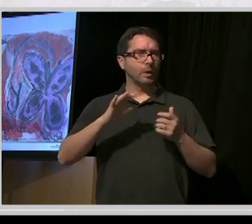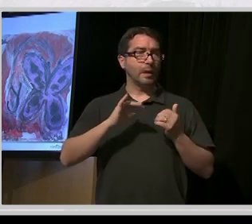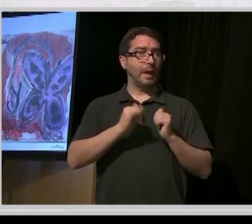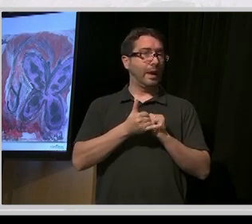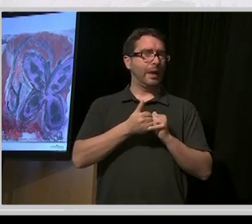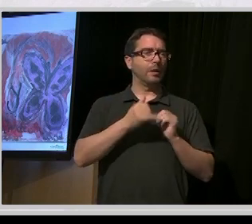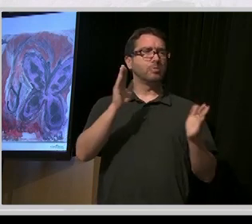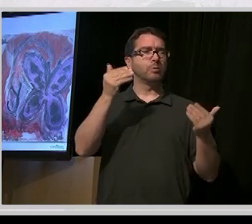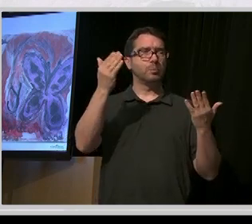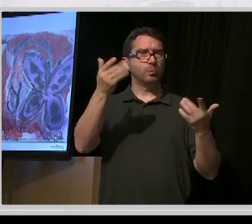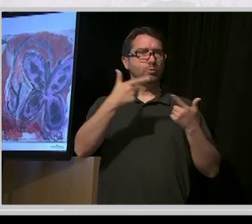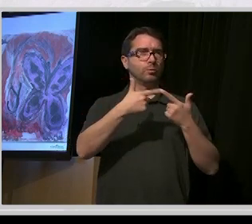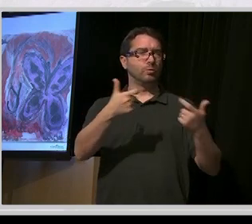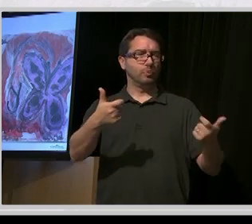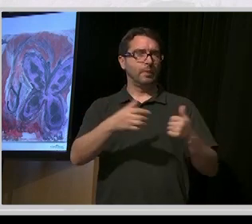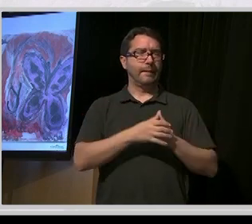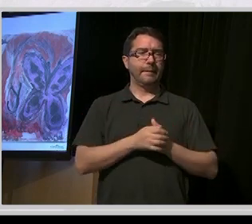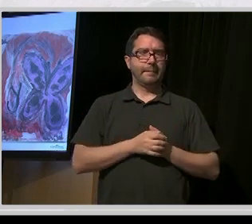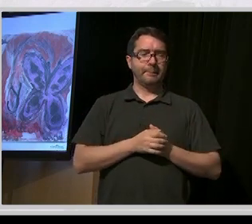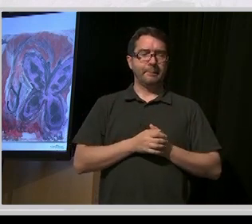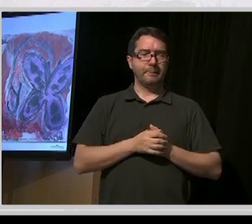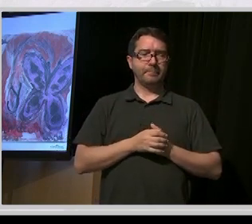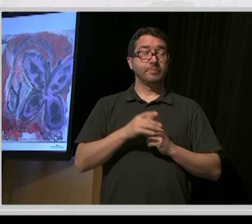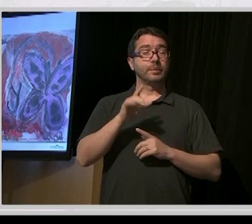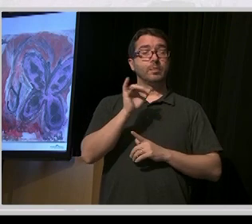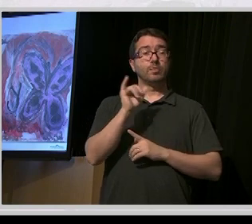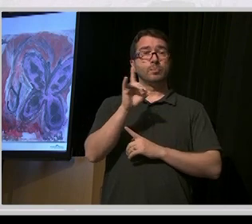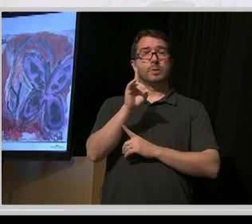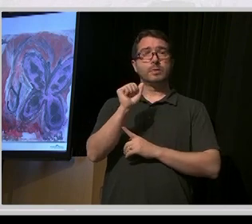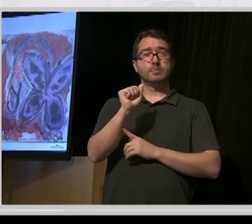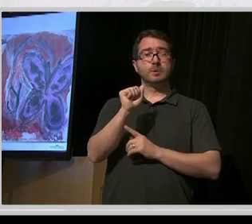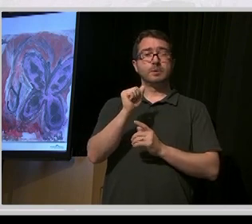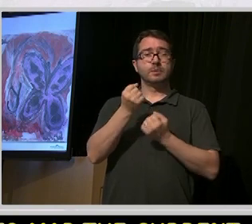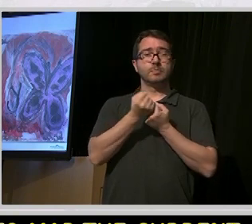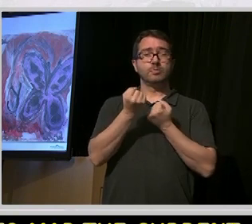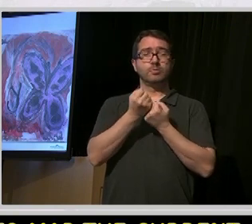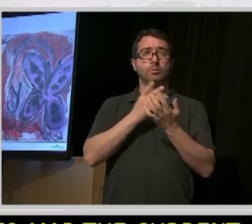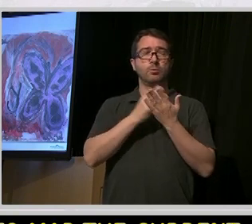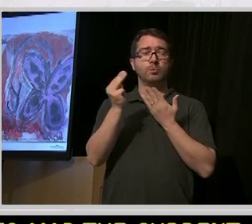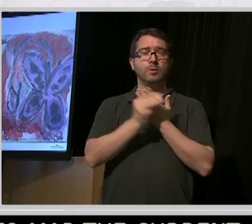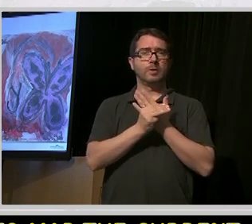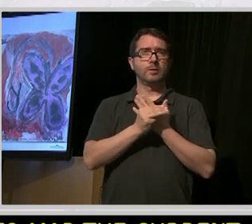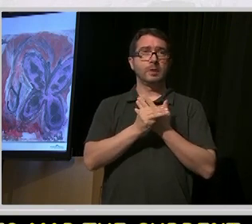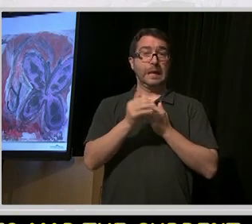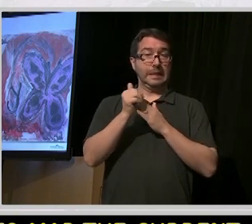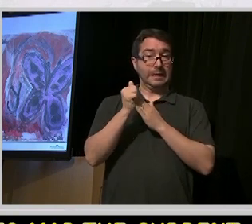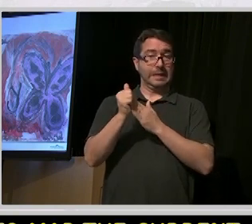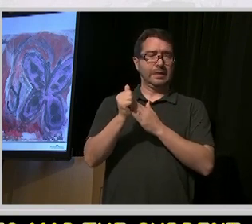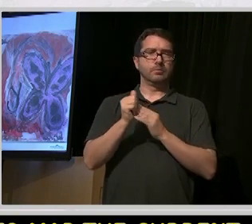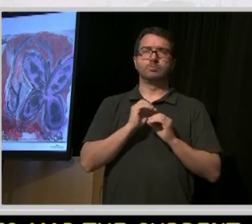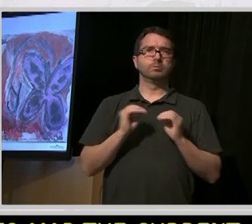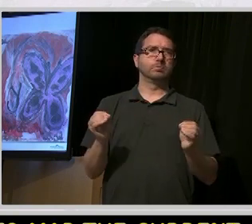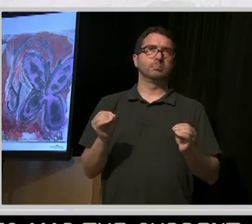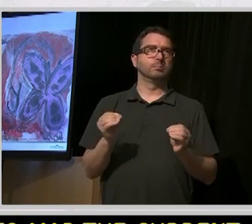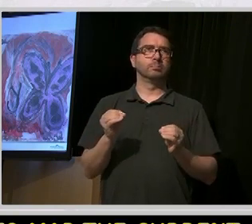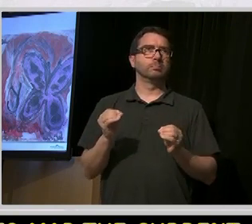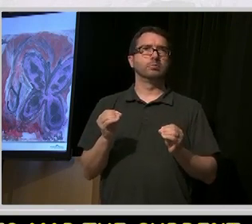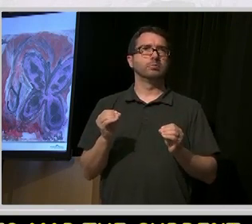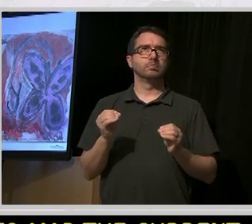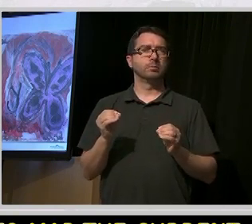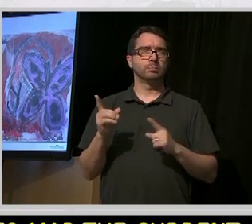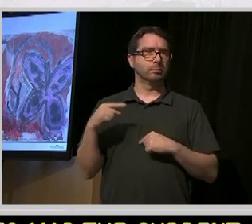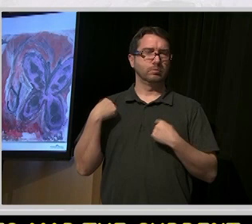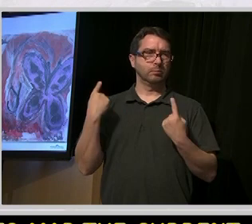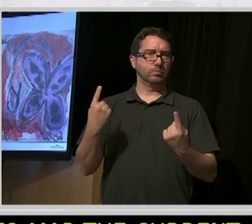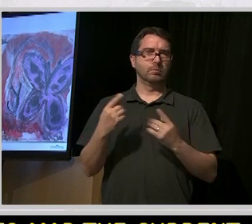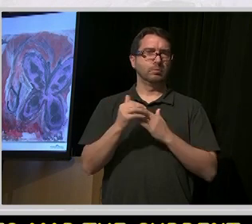key thing is the disability support program has had no clinical leadership. There's not been anybody who's been able to lead